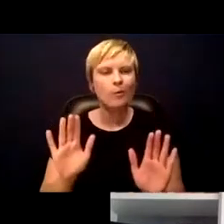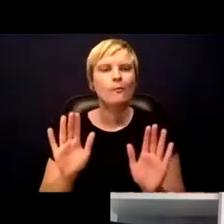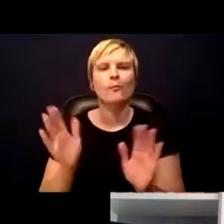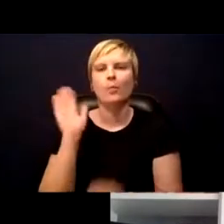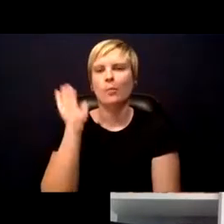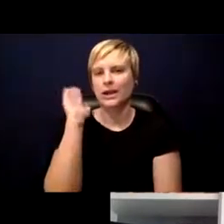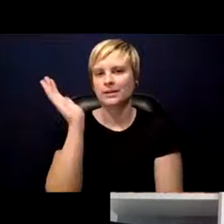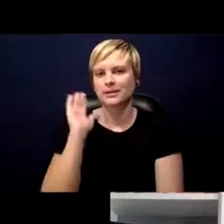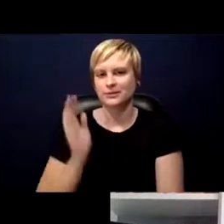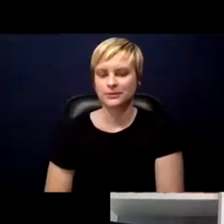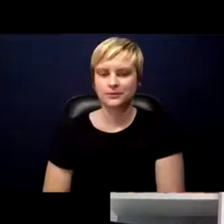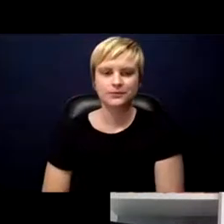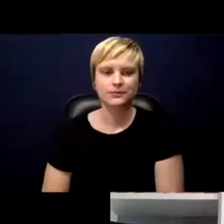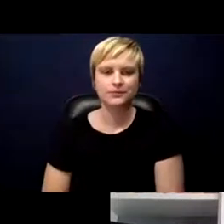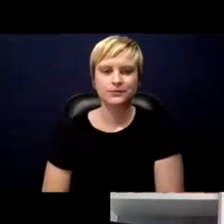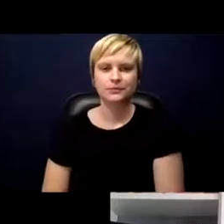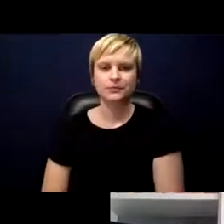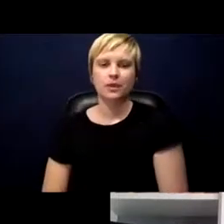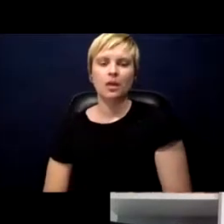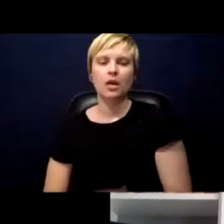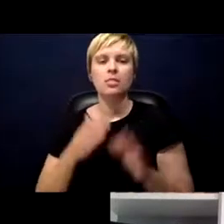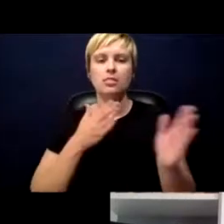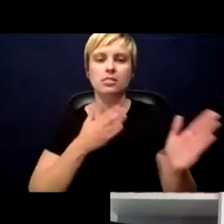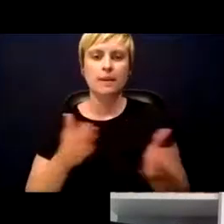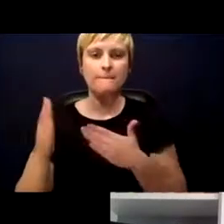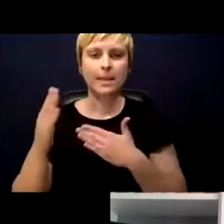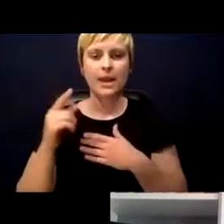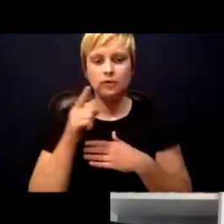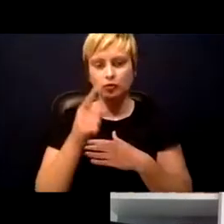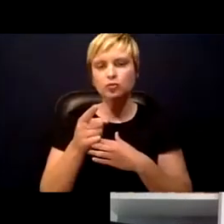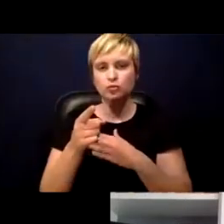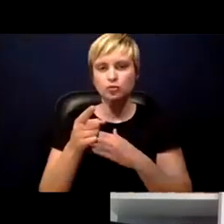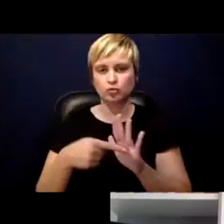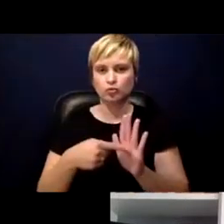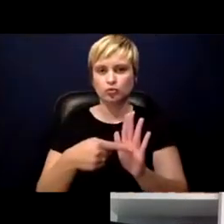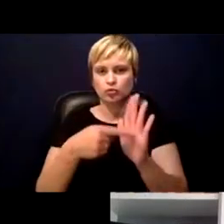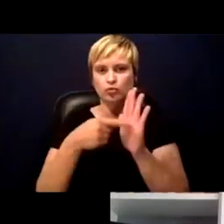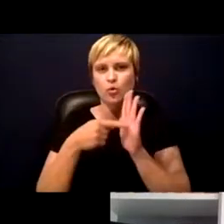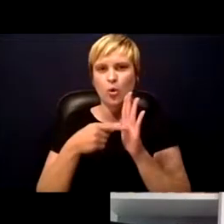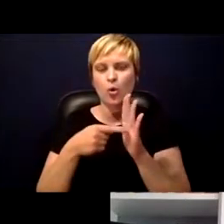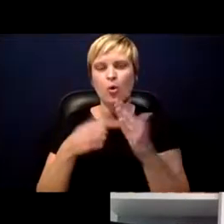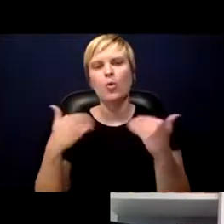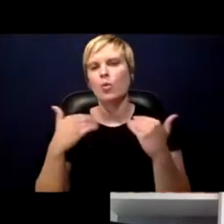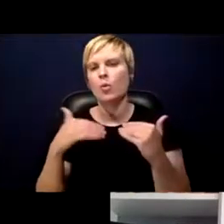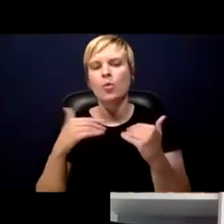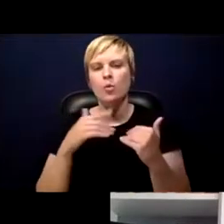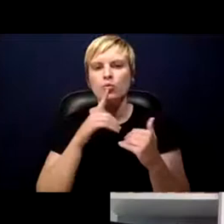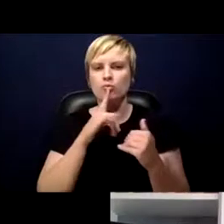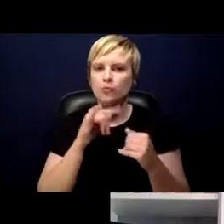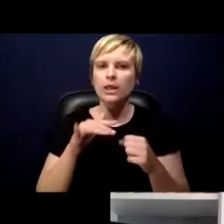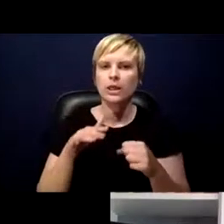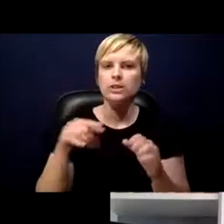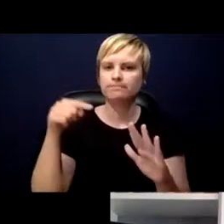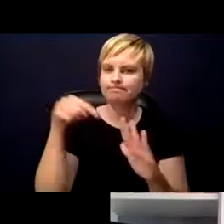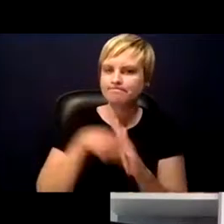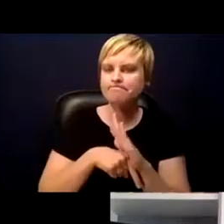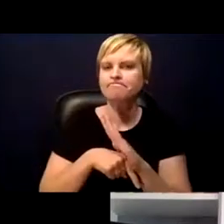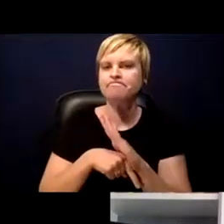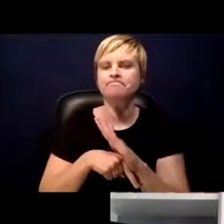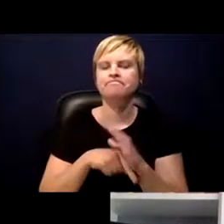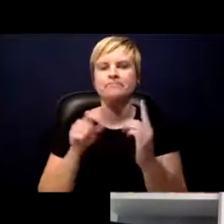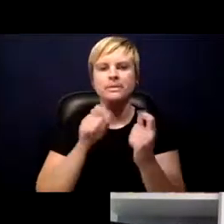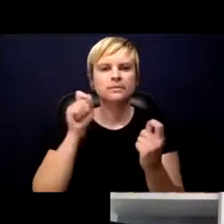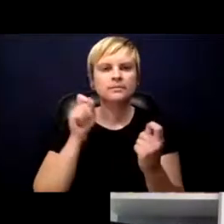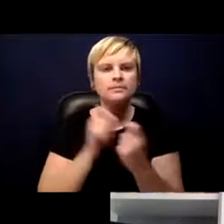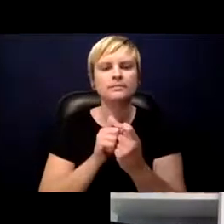The plan that you laid out is so comprehensive, very detailed. I am